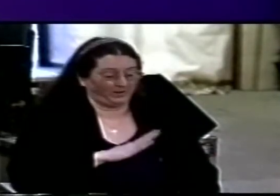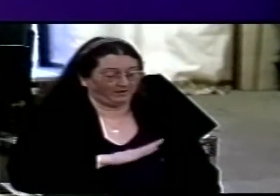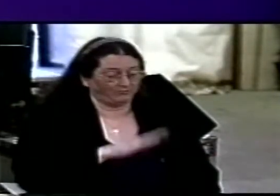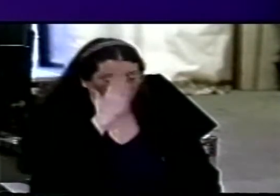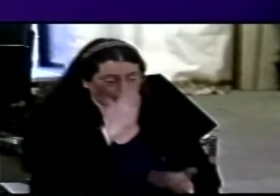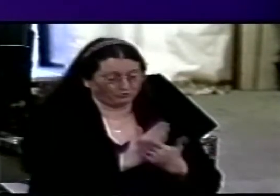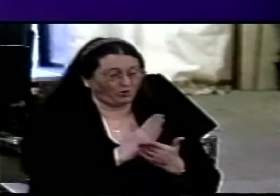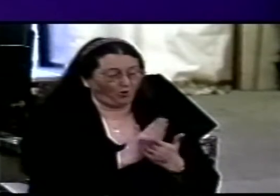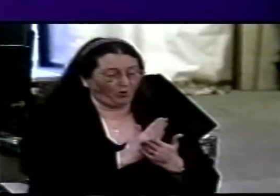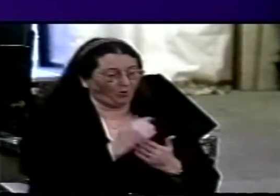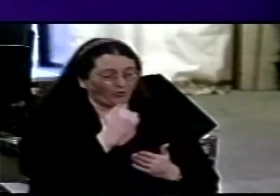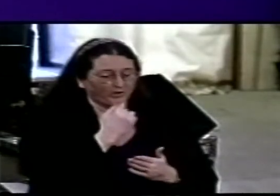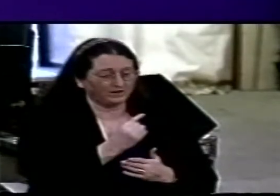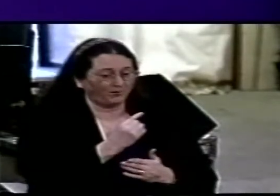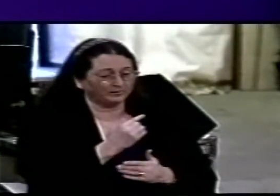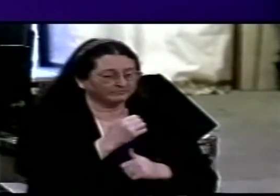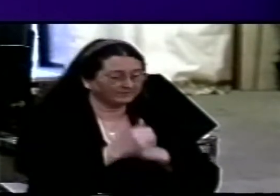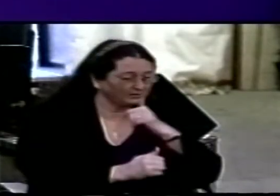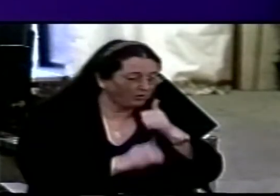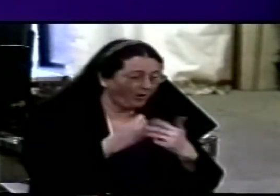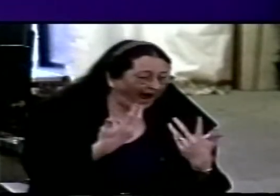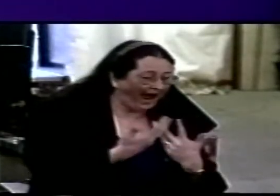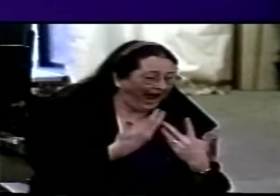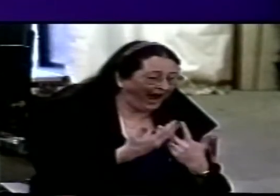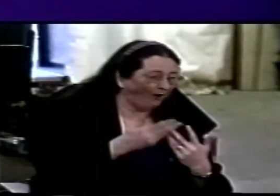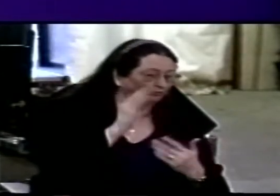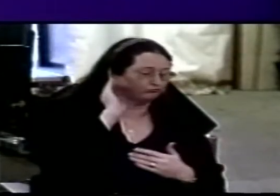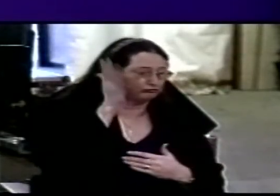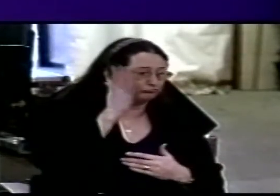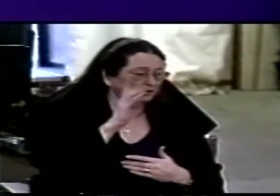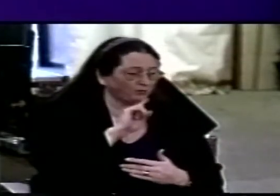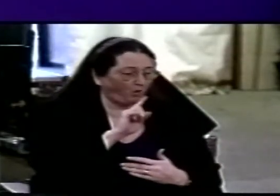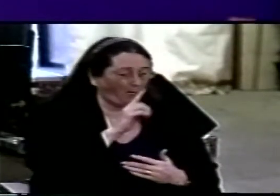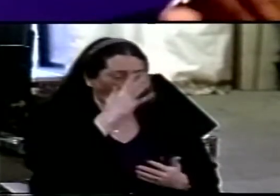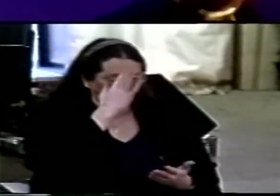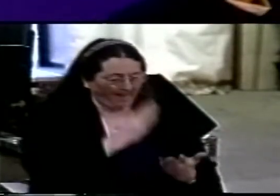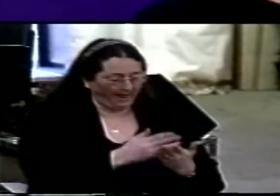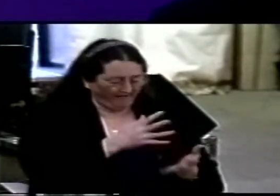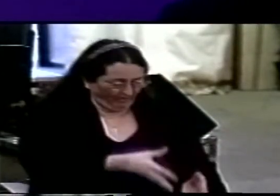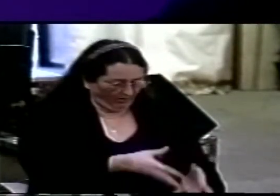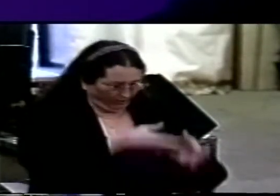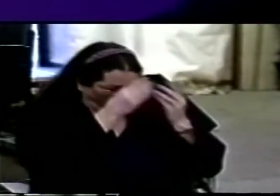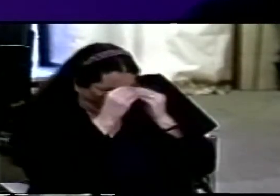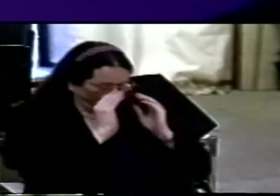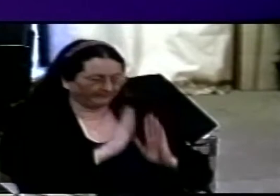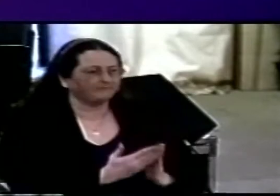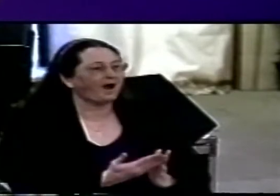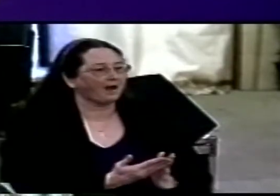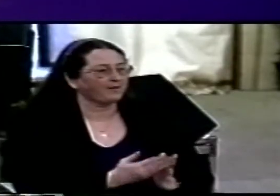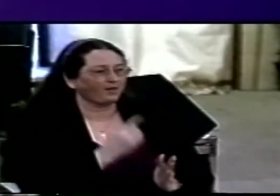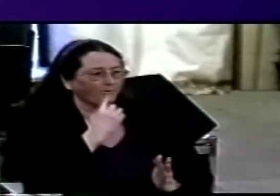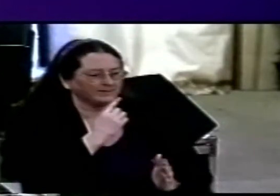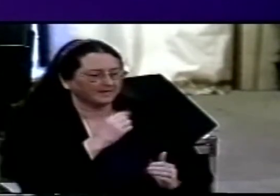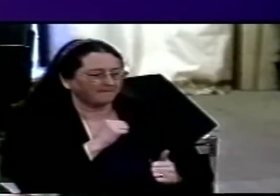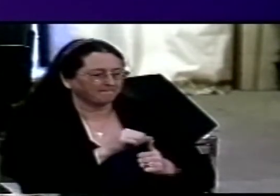the word we preach and the way we handle the bible even above the person of Jesus himself